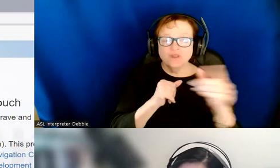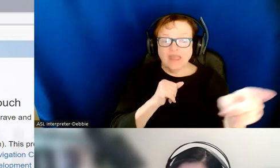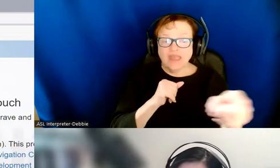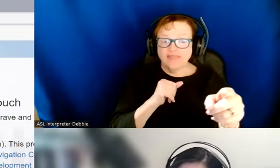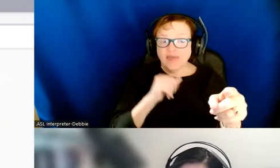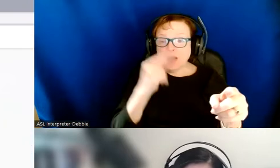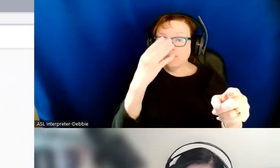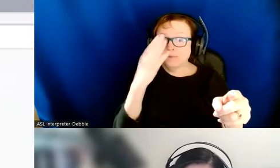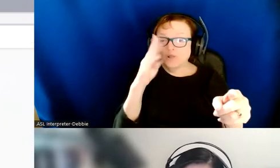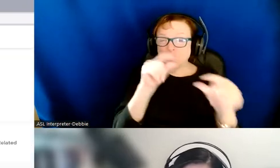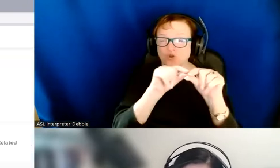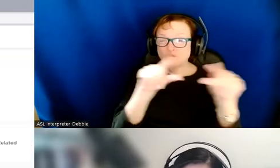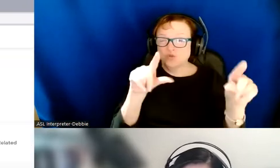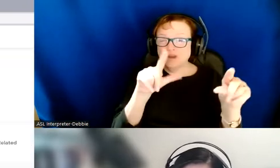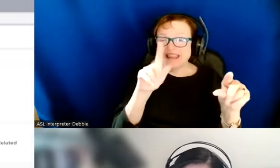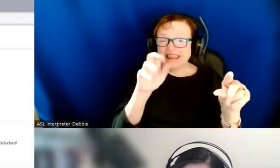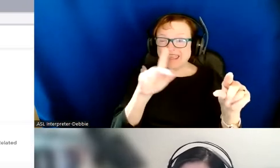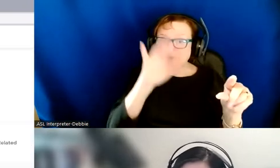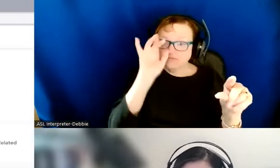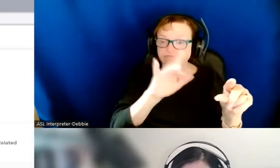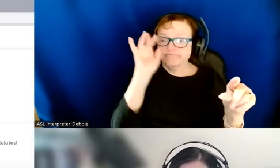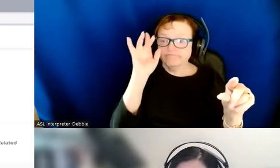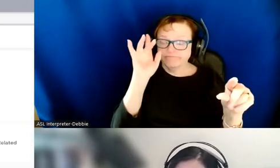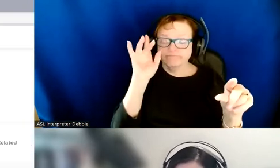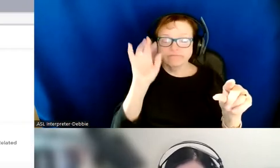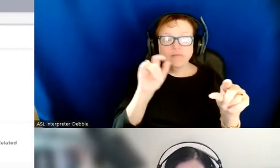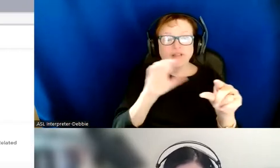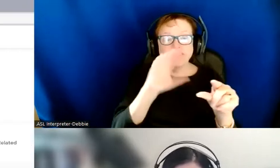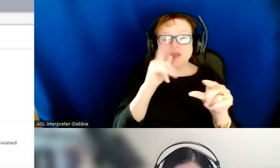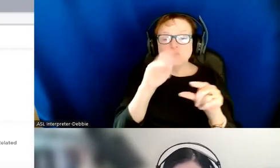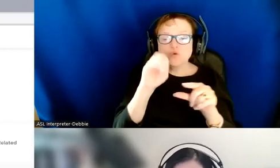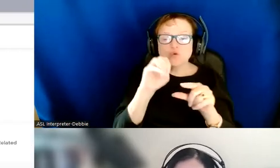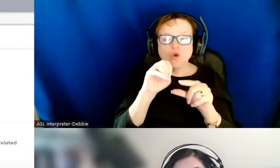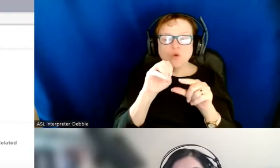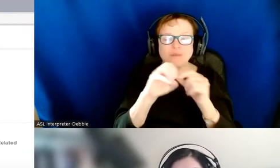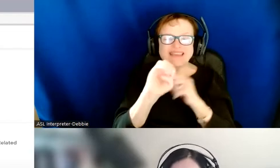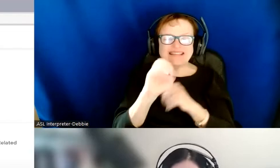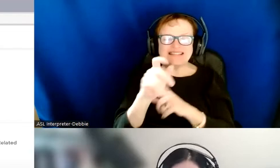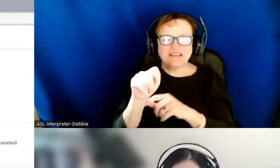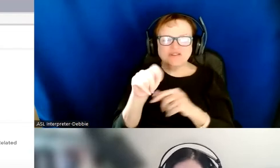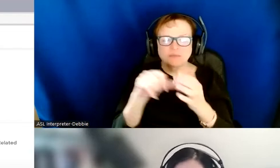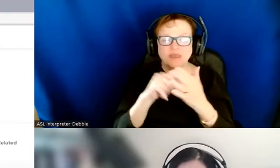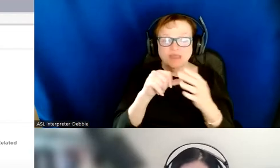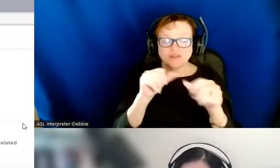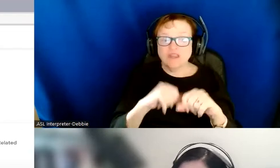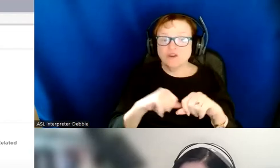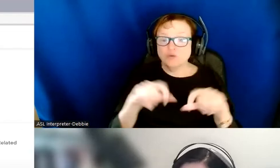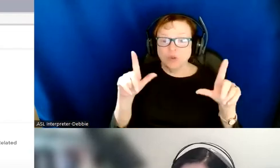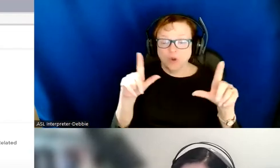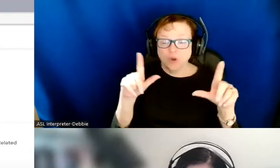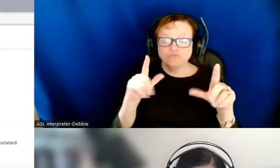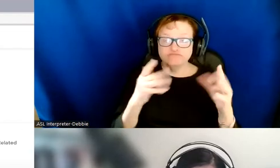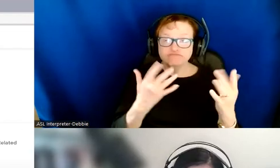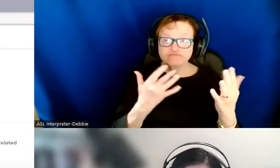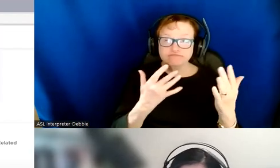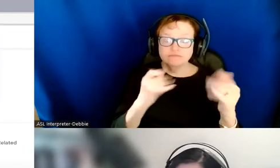will take you to the image chrome browser extension page once the page loads select the link add